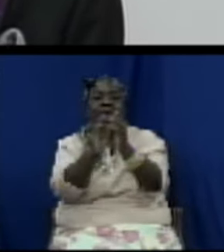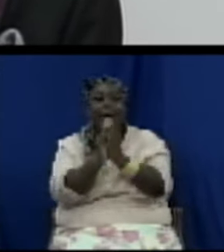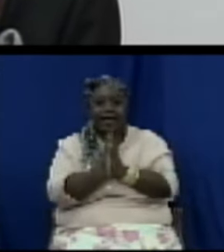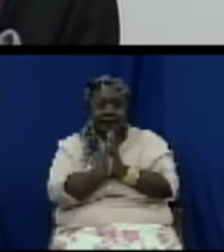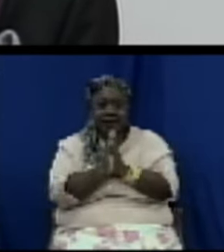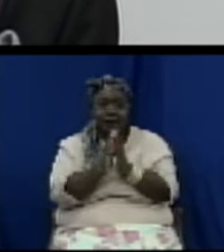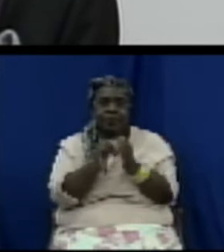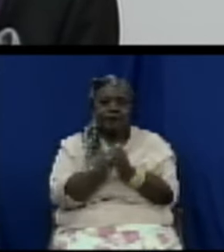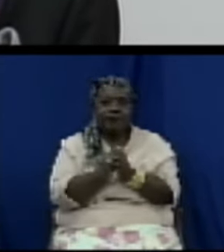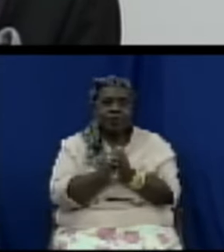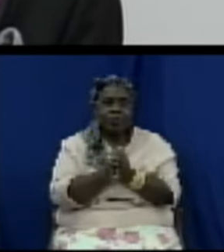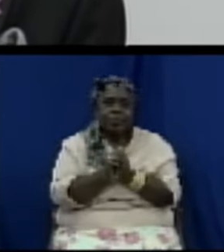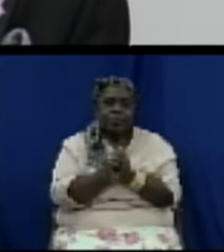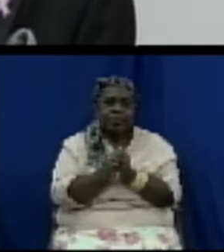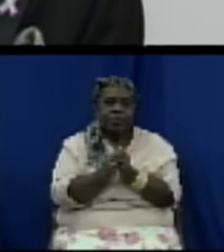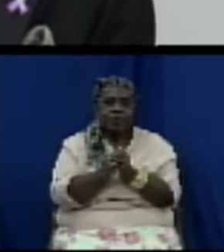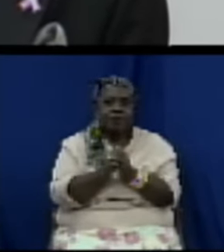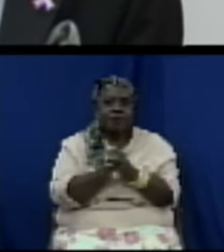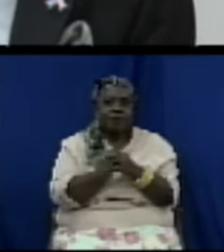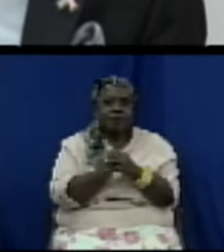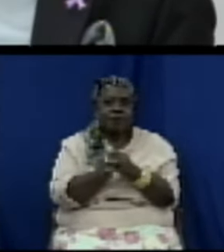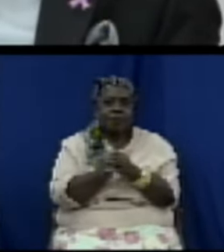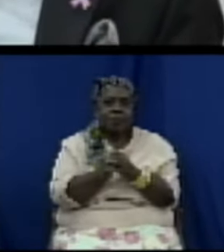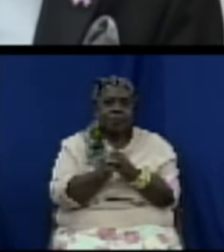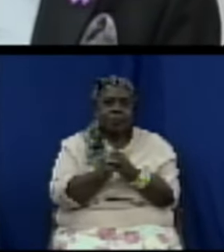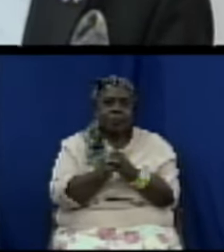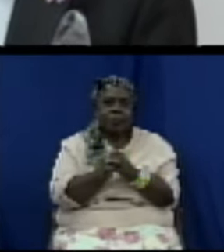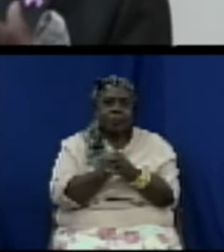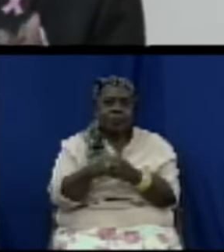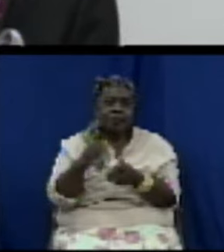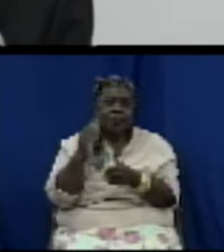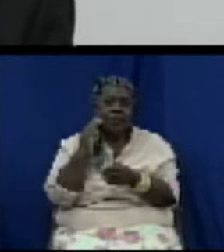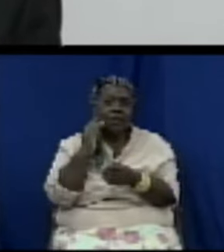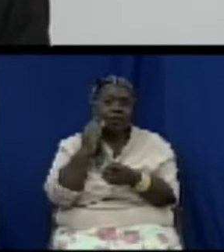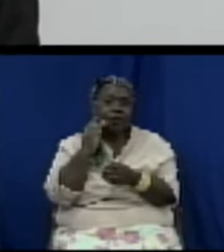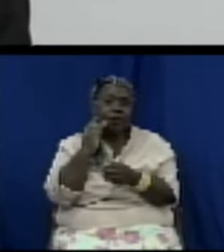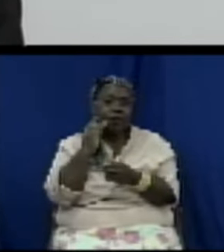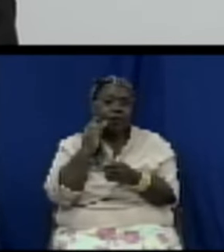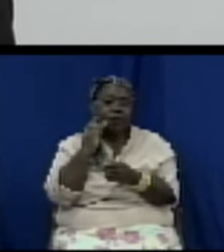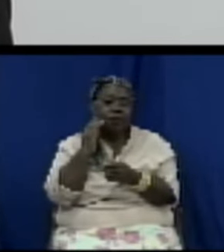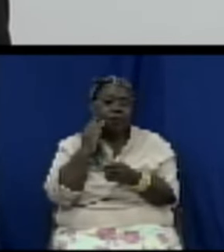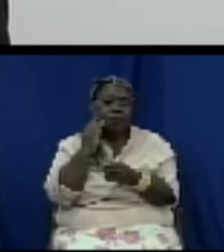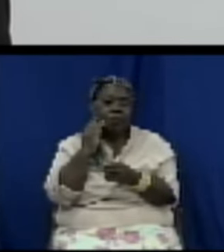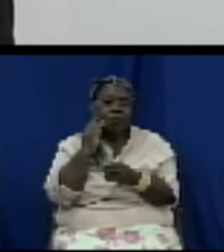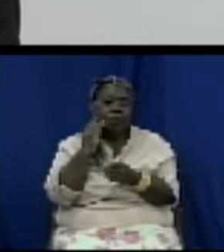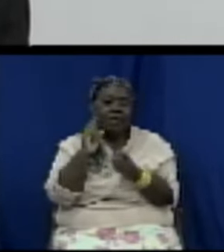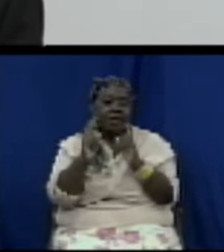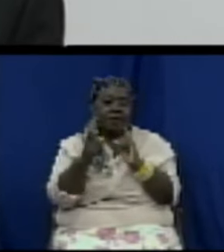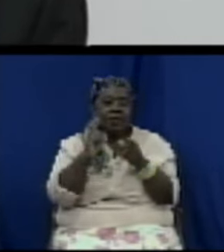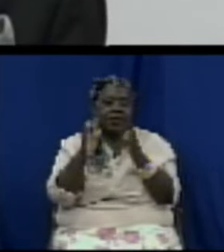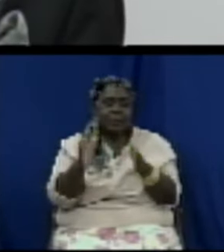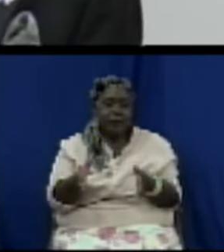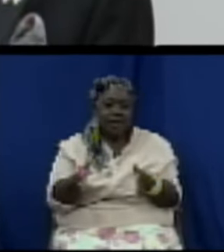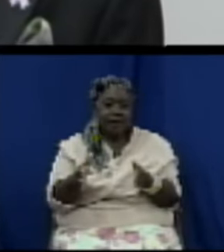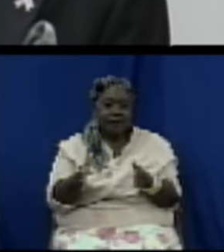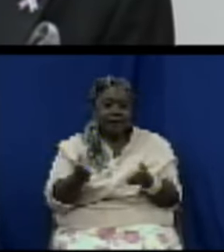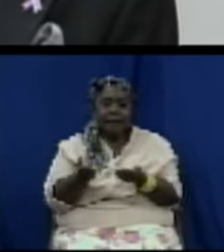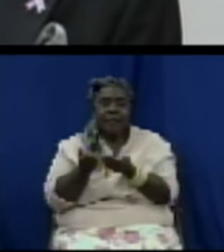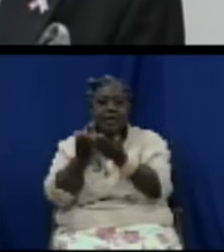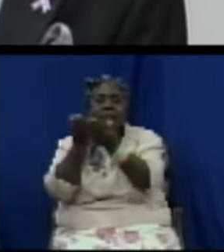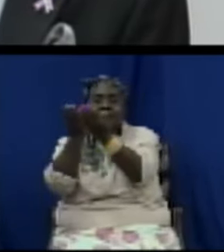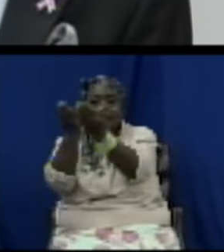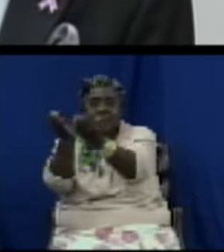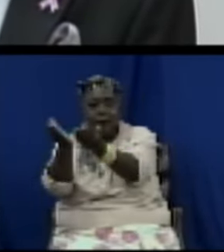before us today Madam Speaker the bill also will prohibit vendors or service